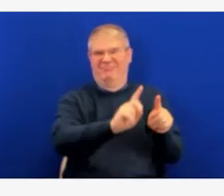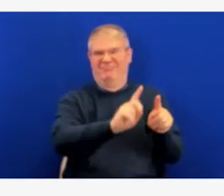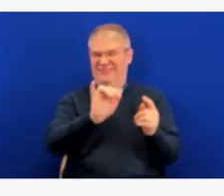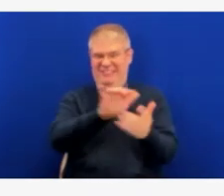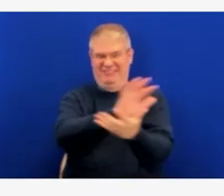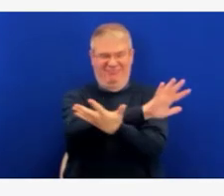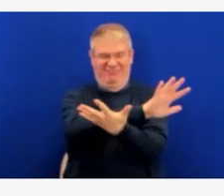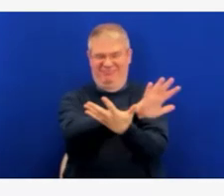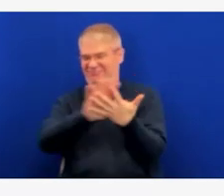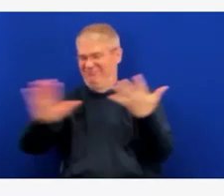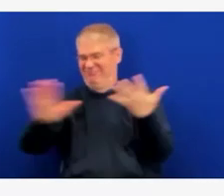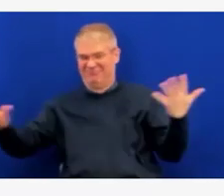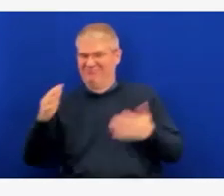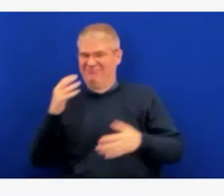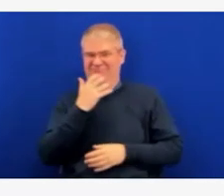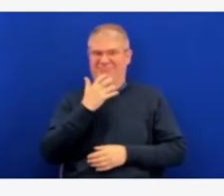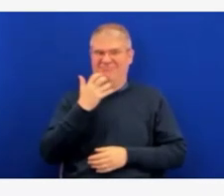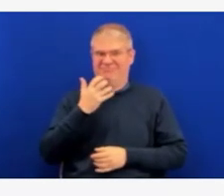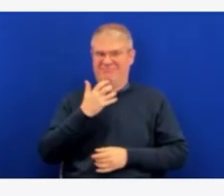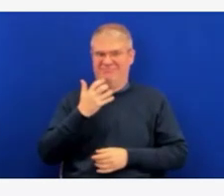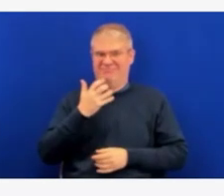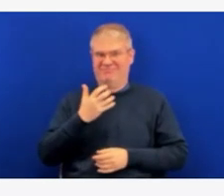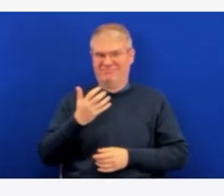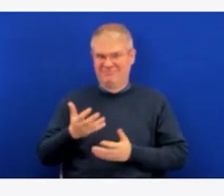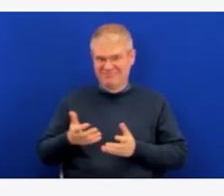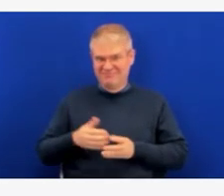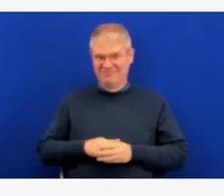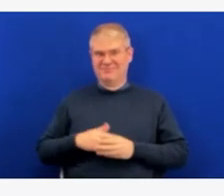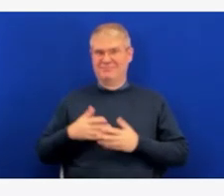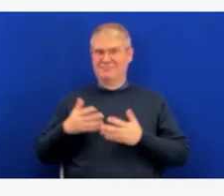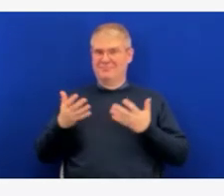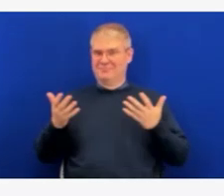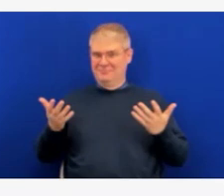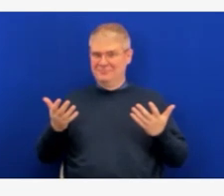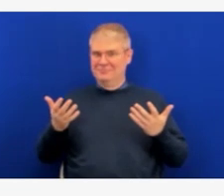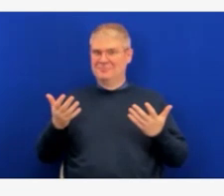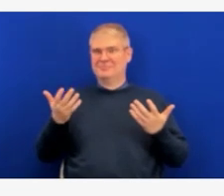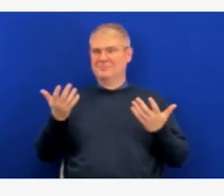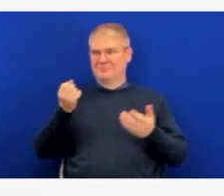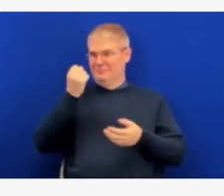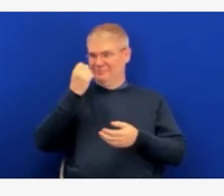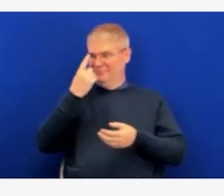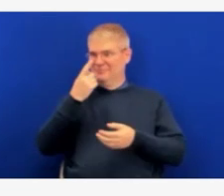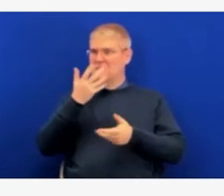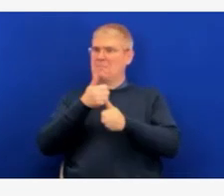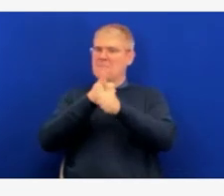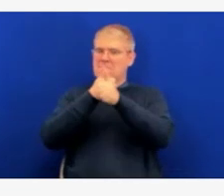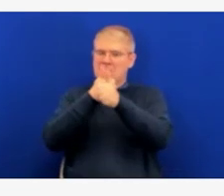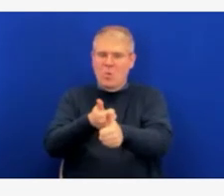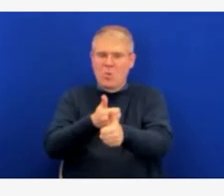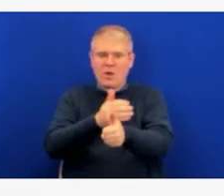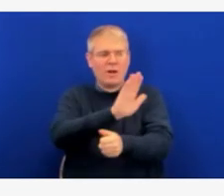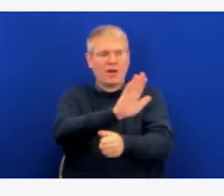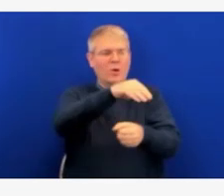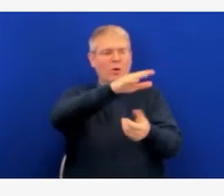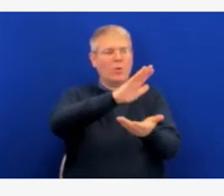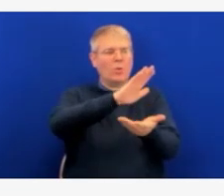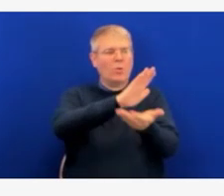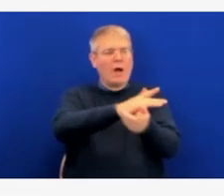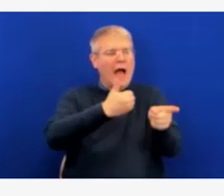infrastructure was to start and where they are along that continuum of implementation. So, there's no short answer for that.